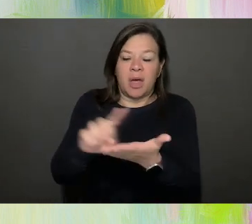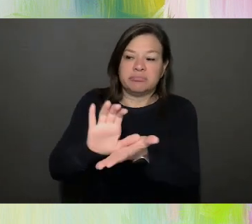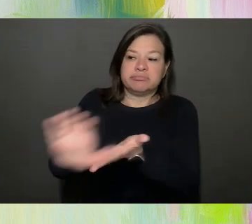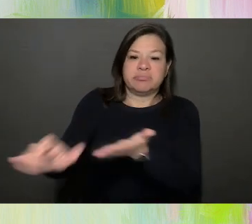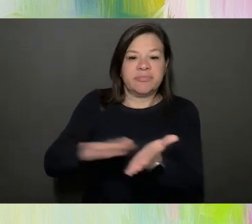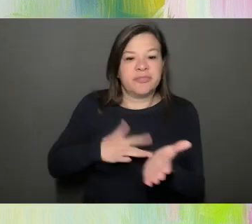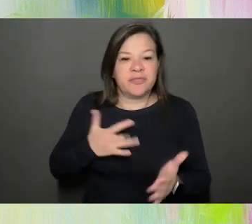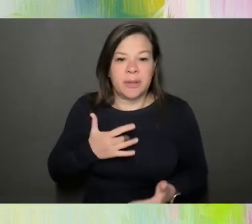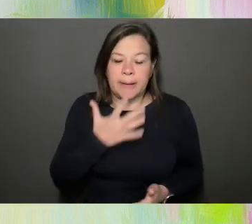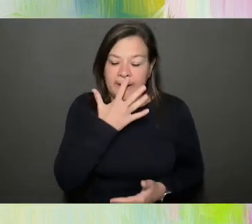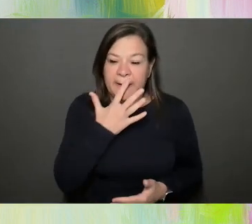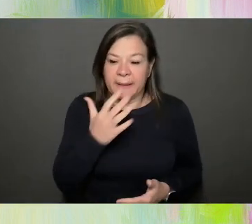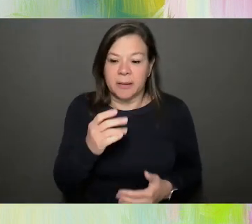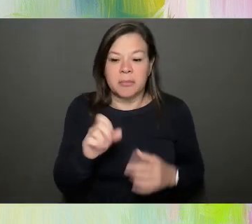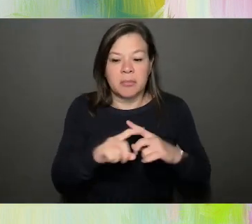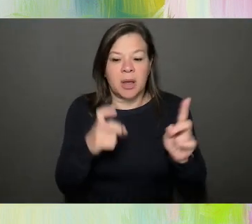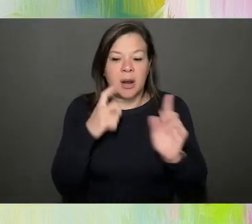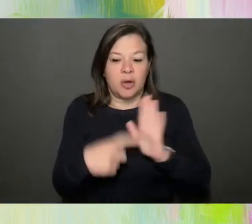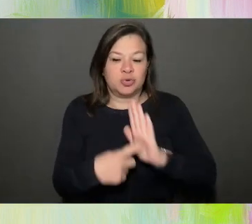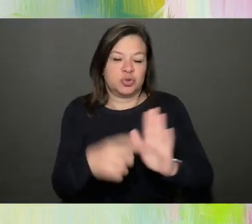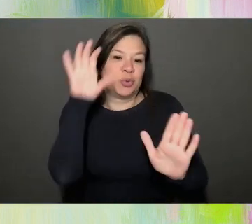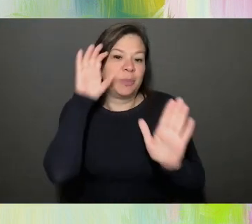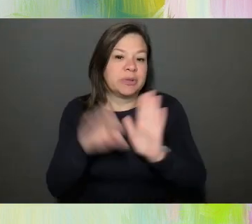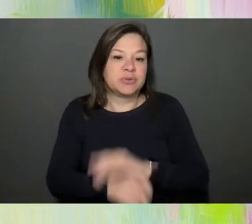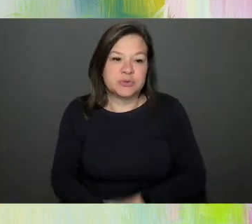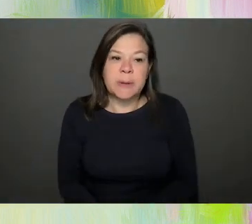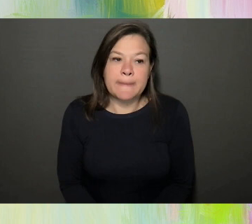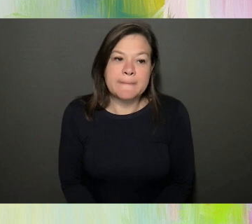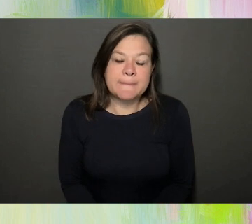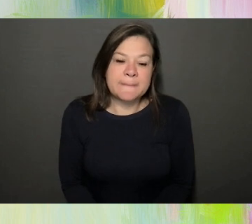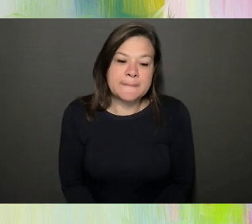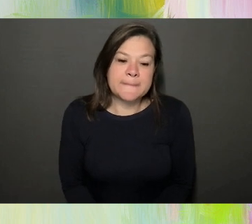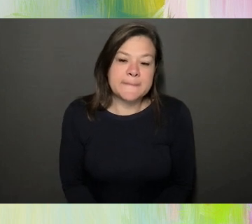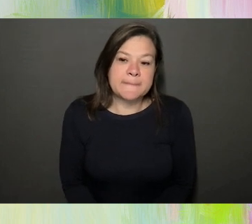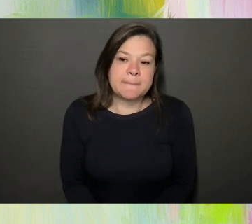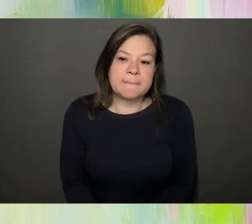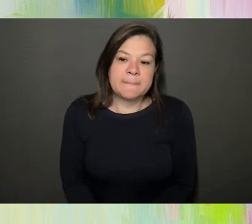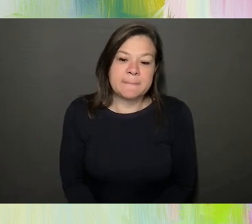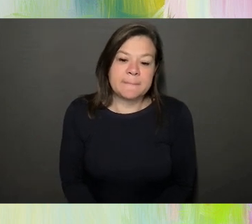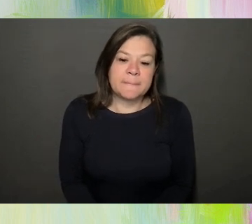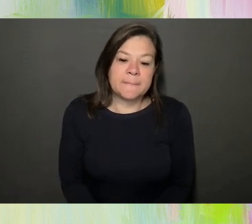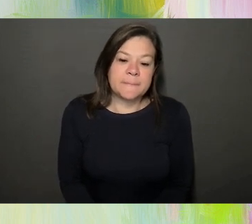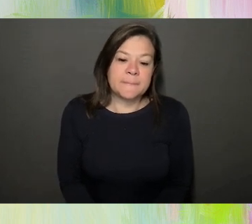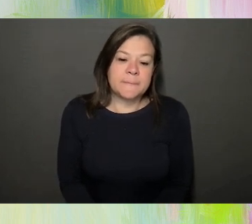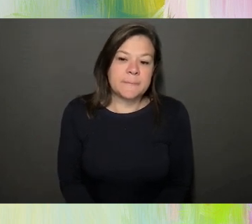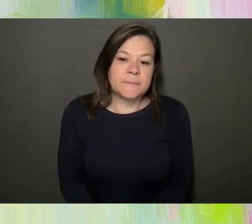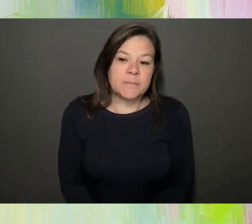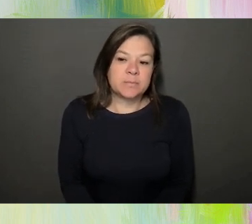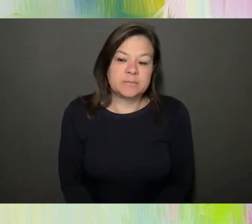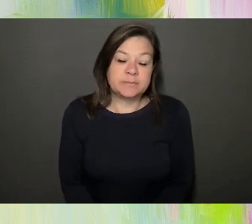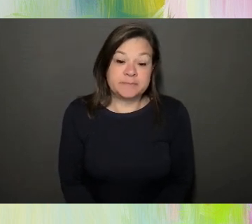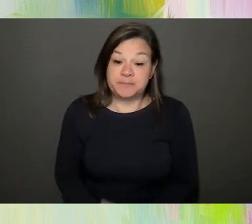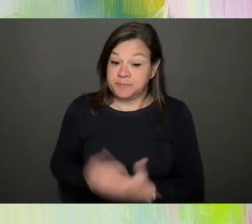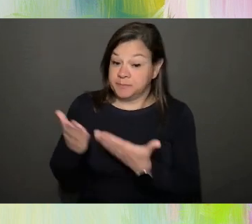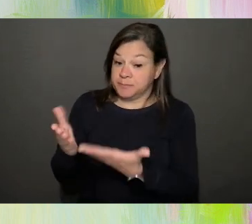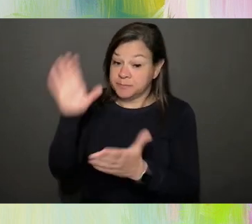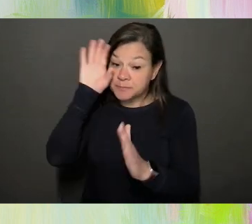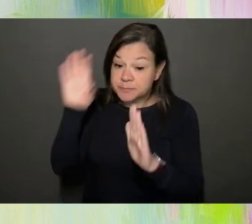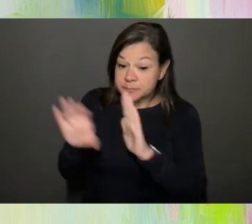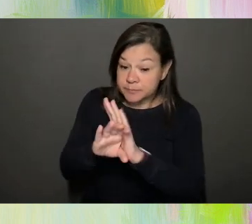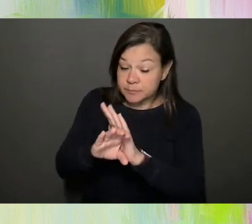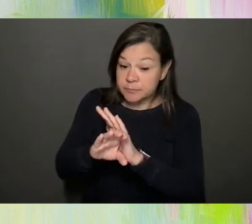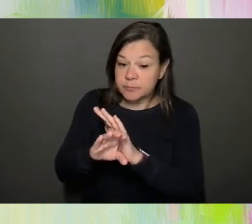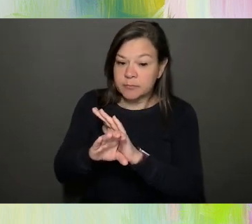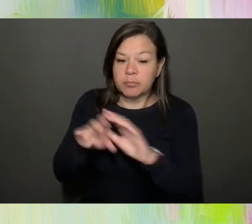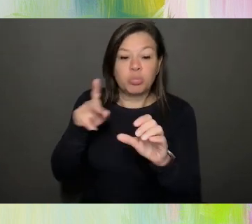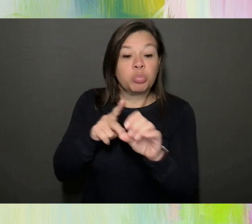but I'll, I'll show you the photos and let them speak for themselves. So, uh, in this quote, we have the participant looking